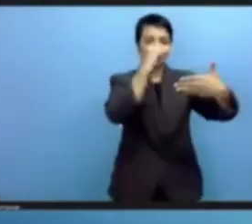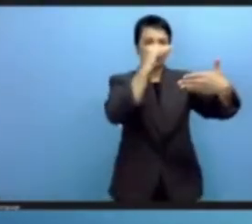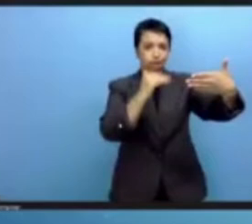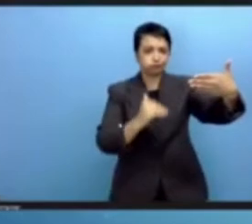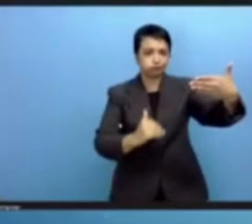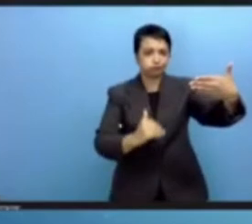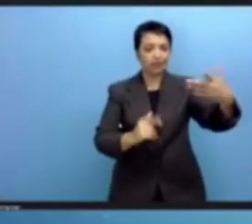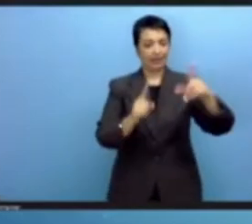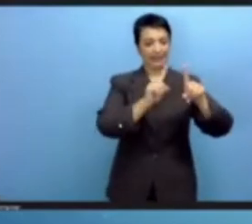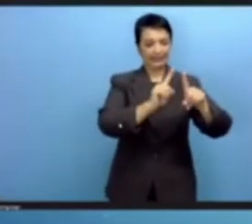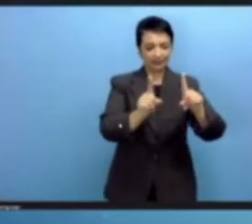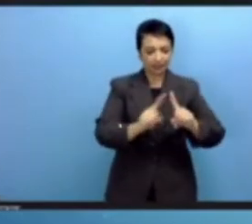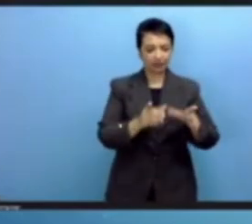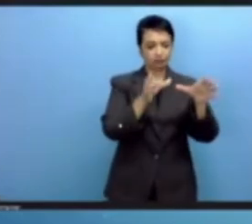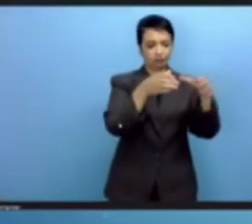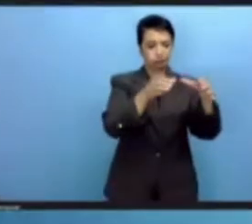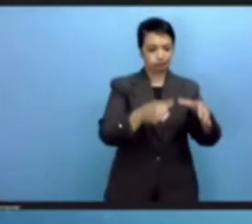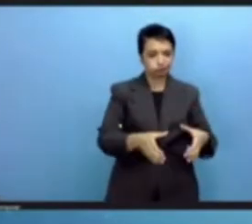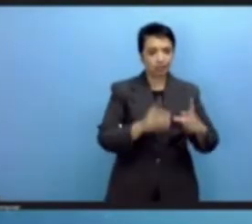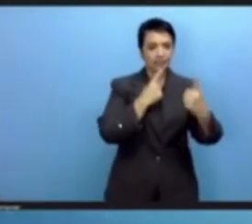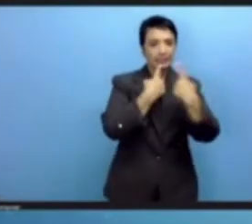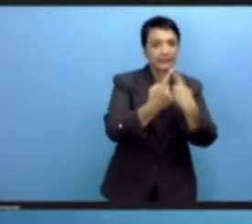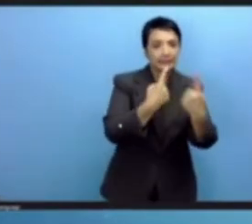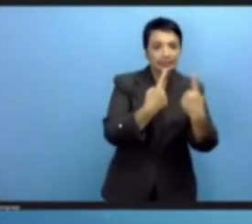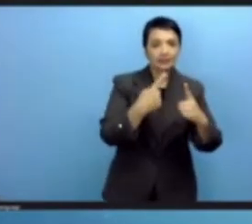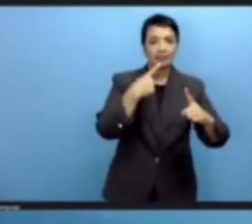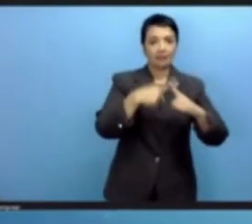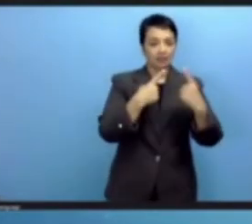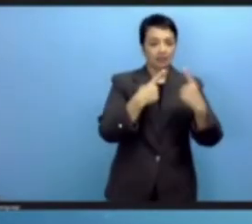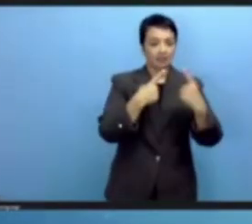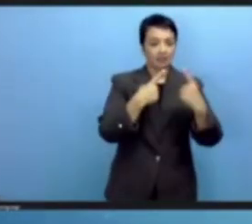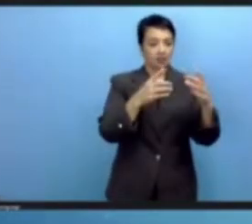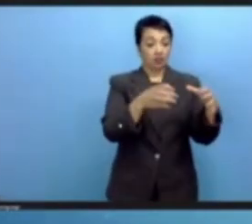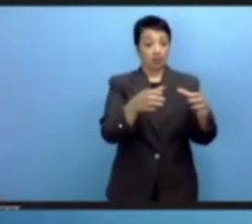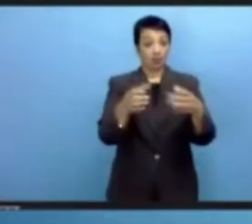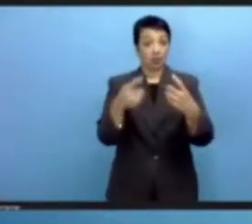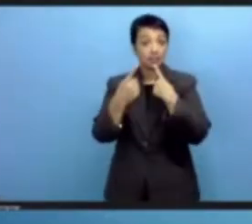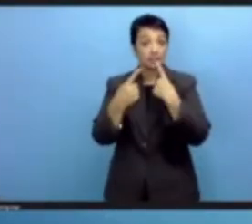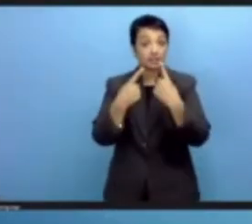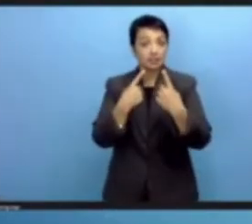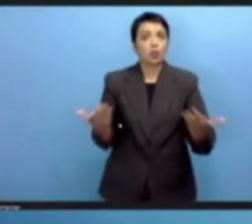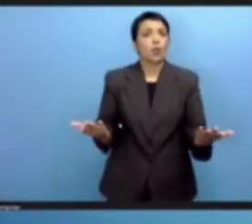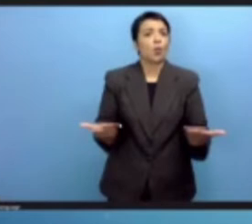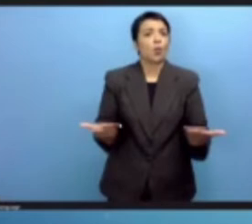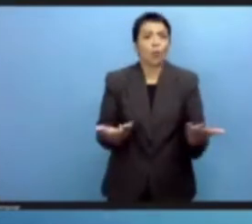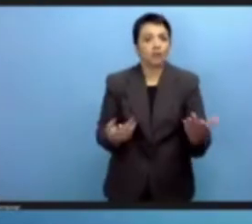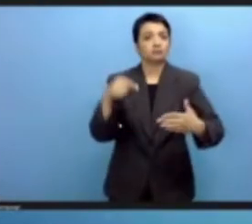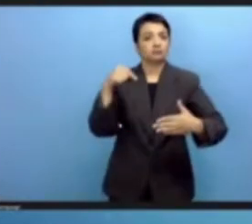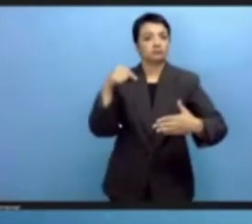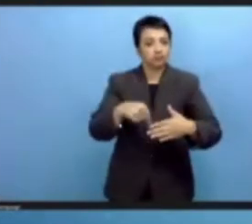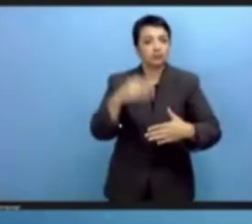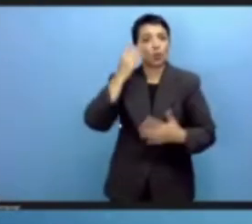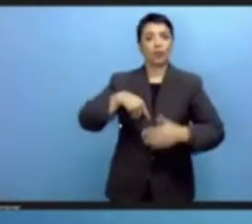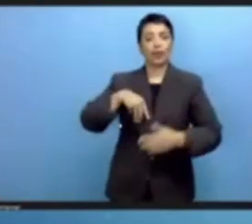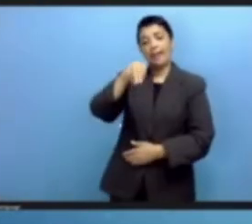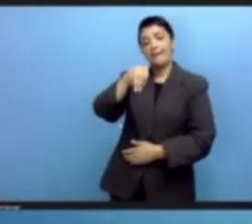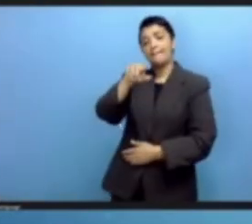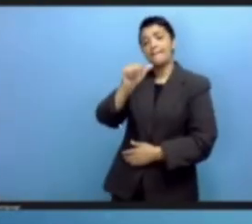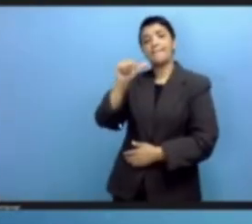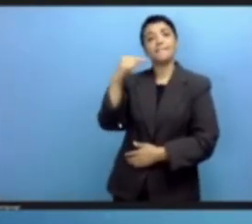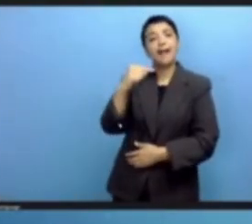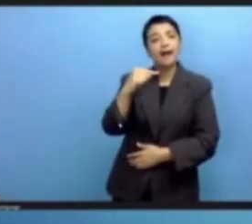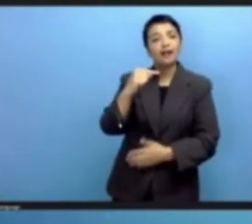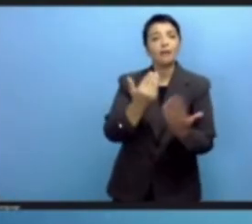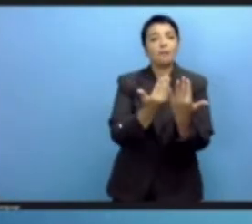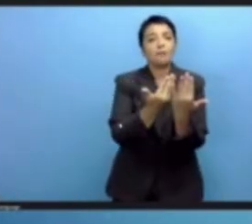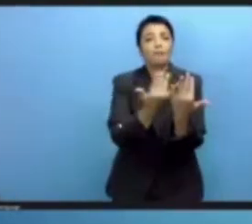place, in the deliberations of the MAG, the multi-stakeholder advisory group,